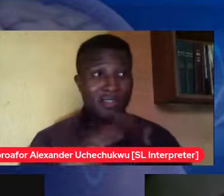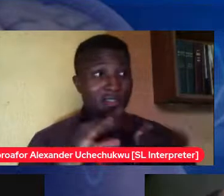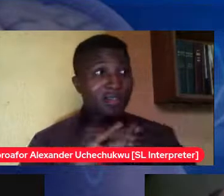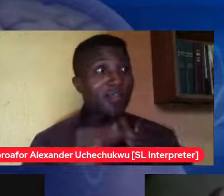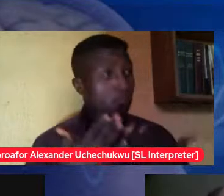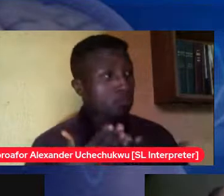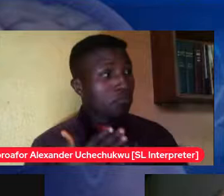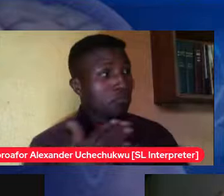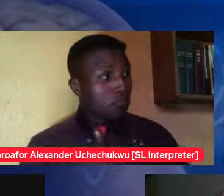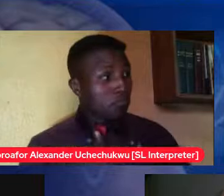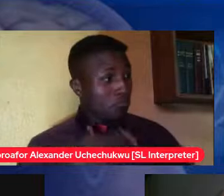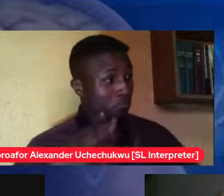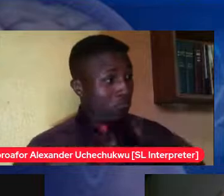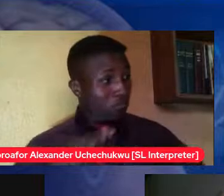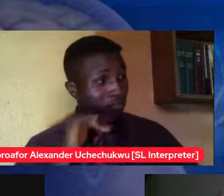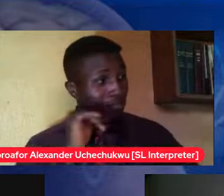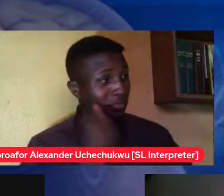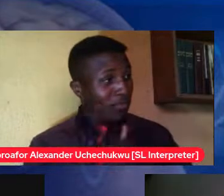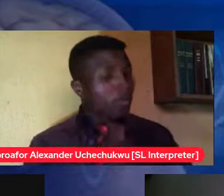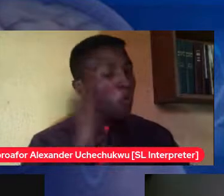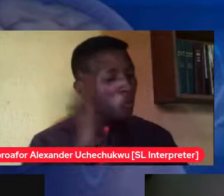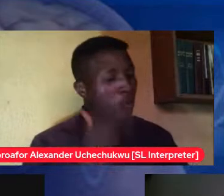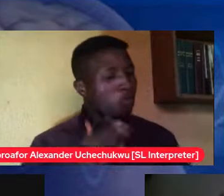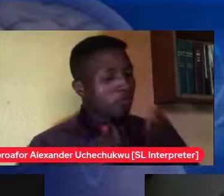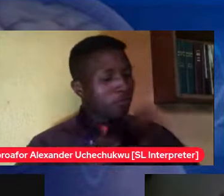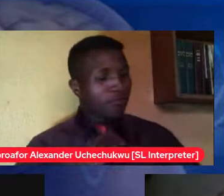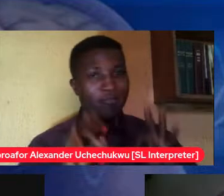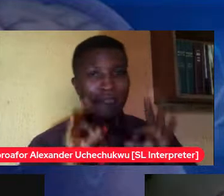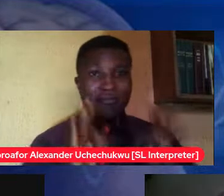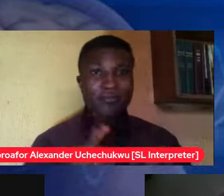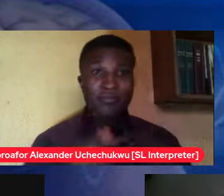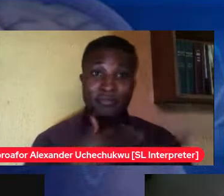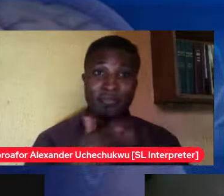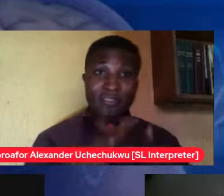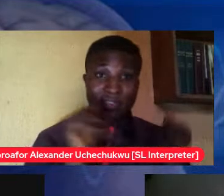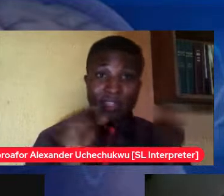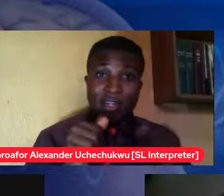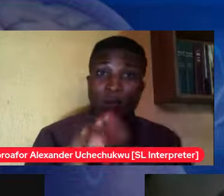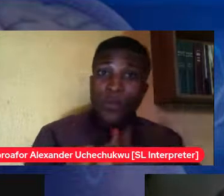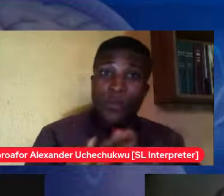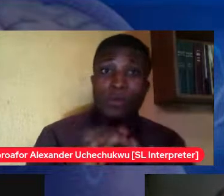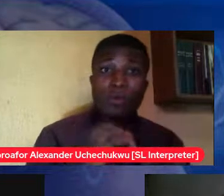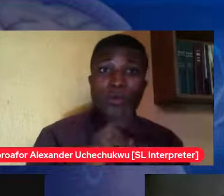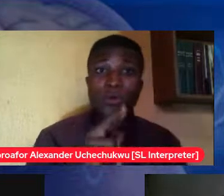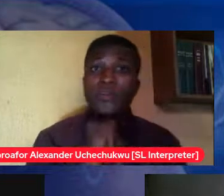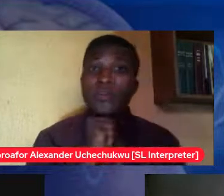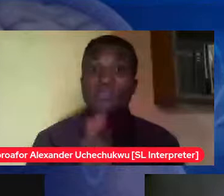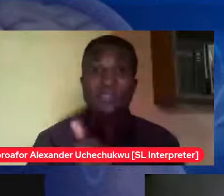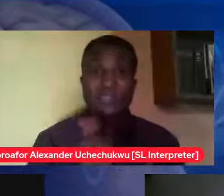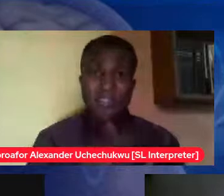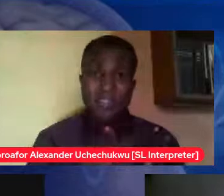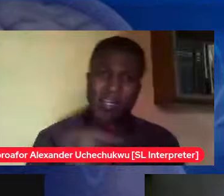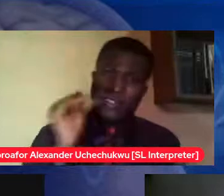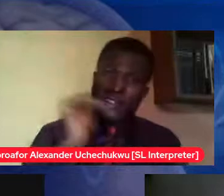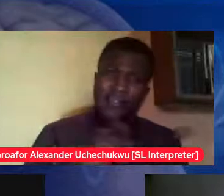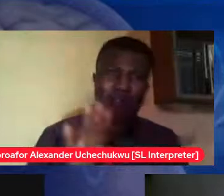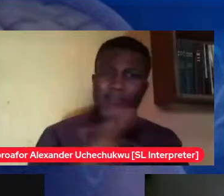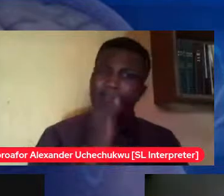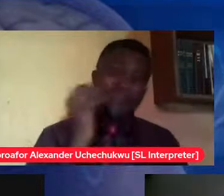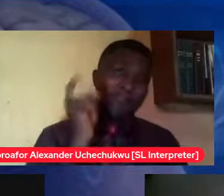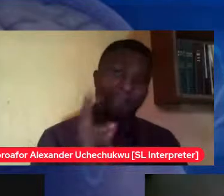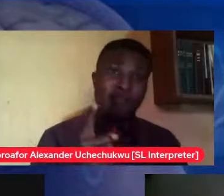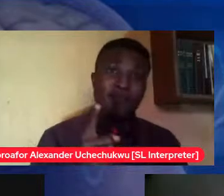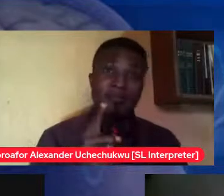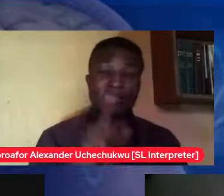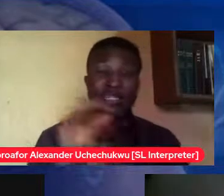wear the best shoes because again it's all about the sense of self-worth being built into a child very early so that it teaches you that